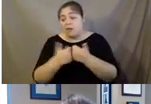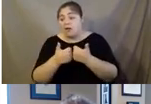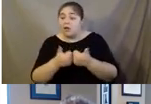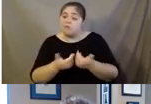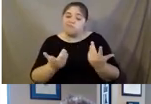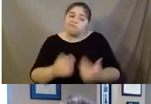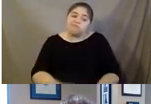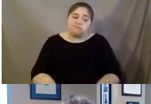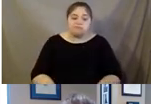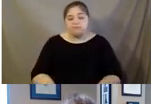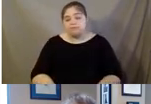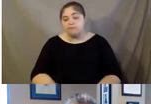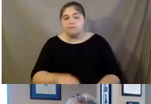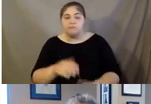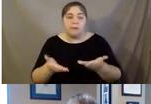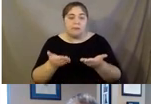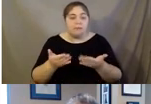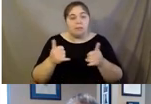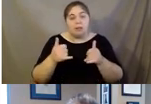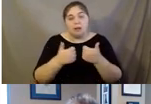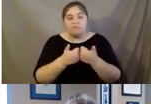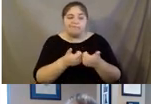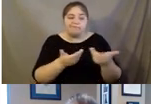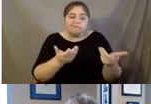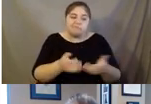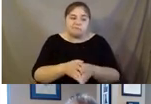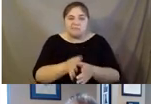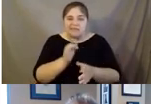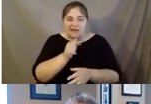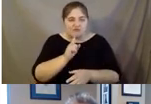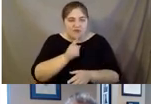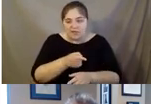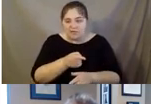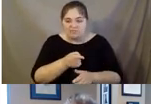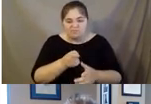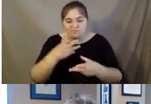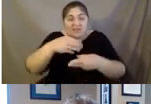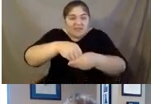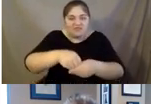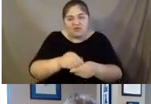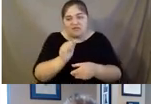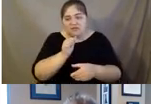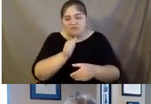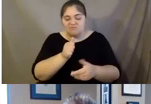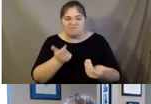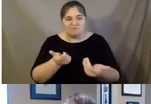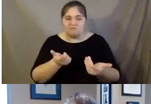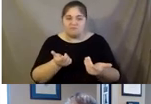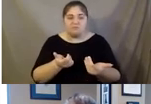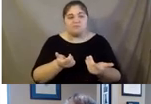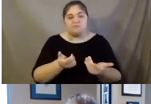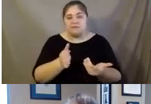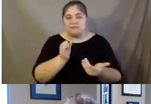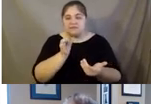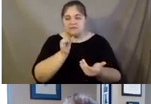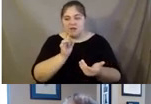some pinochle there, but it wasn't really, uh, stimulating and they didn't find it to be anything, uh, worth